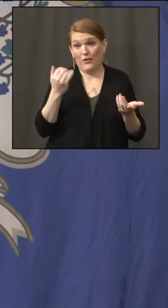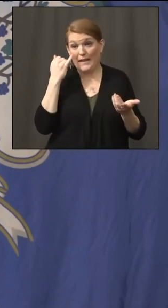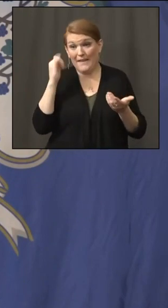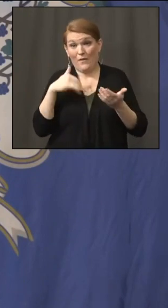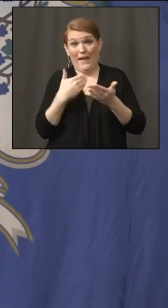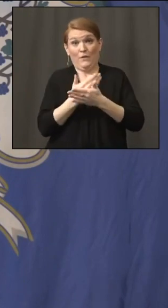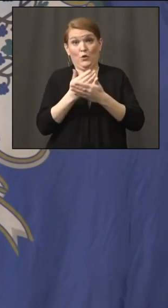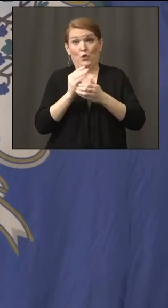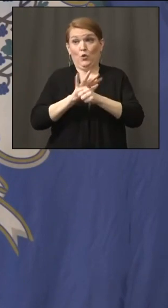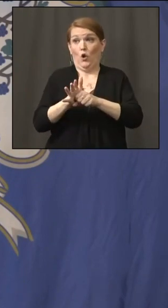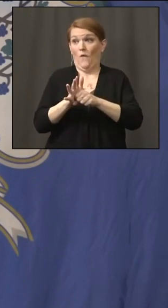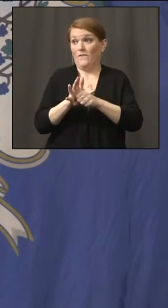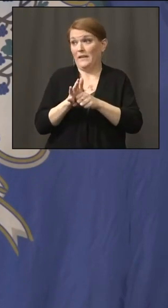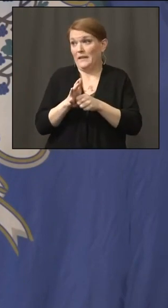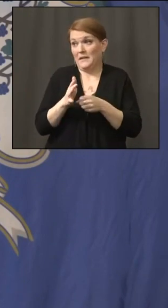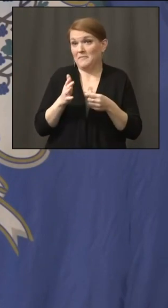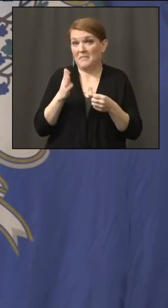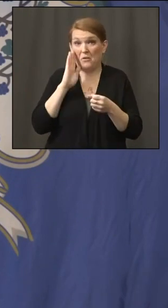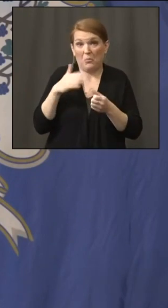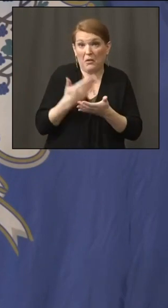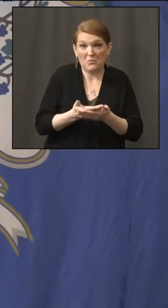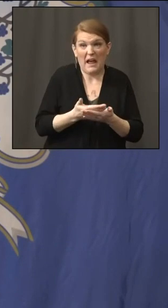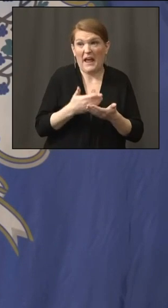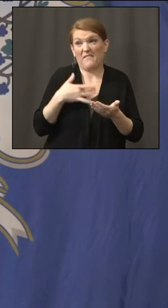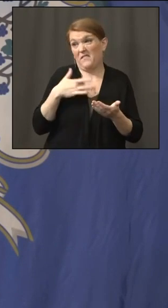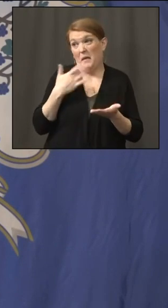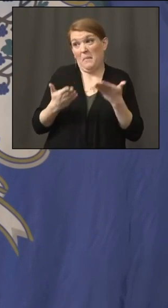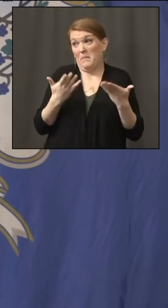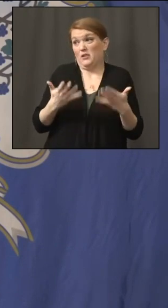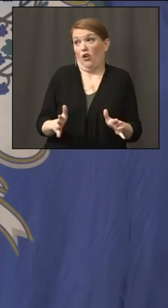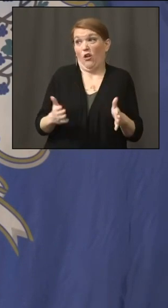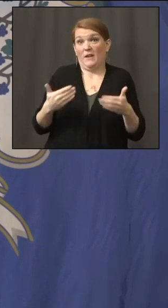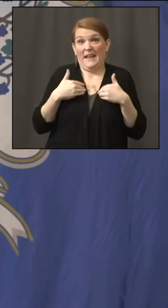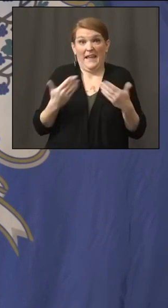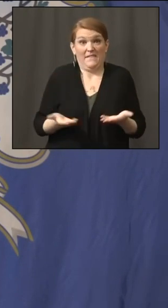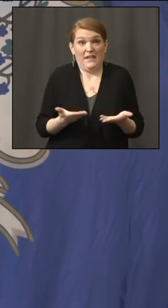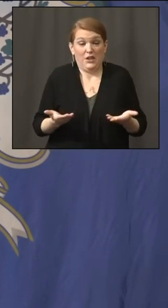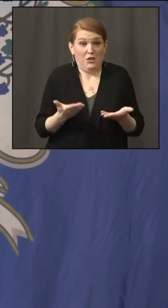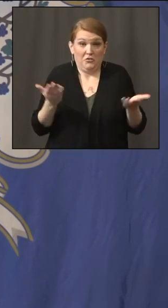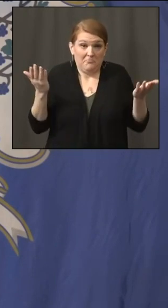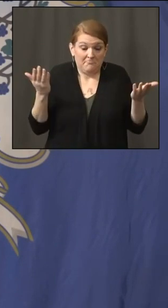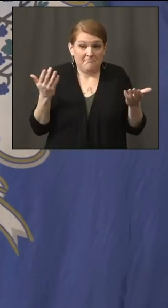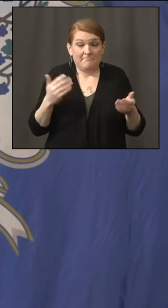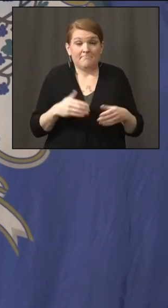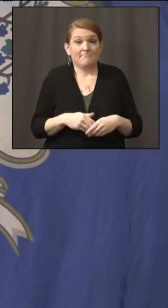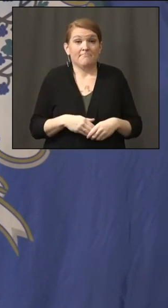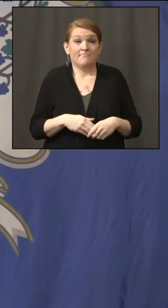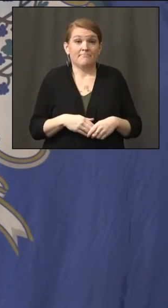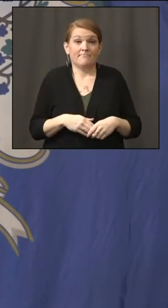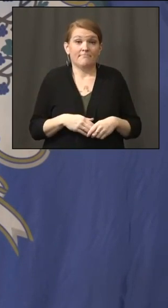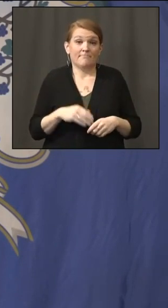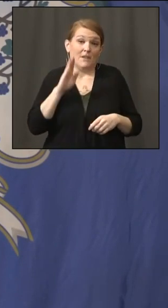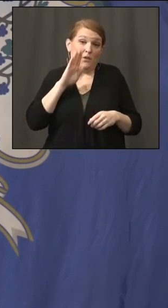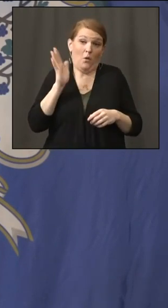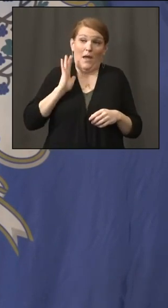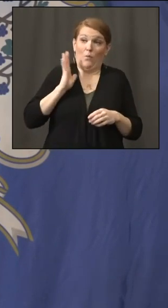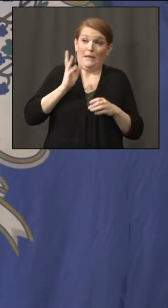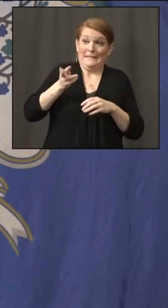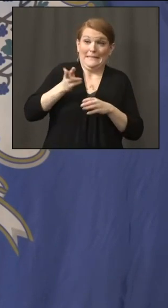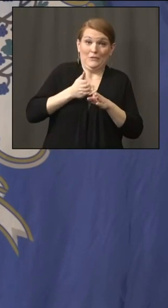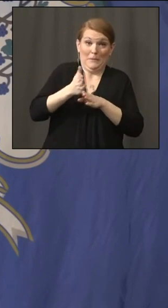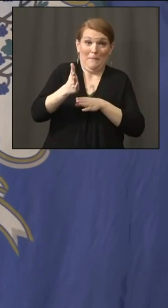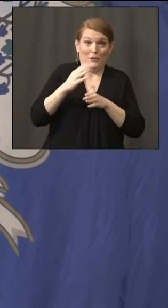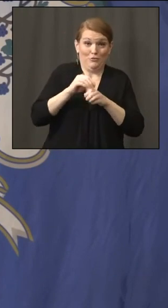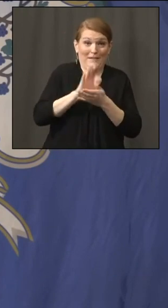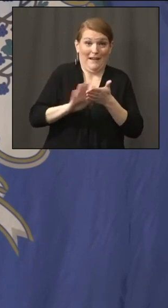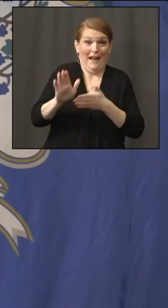now. It's probably here in Connecticut right now. What little I can tell you is a history major is I